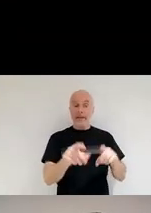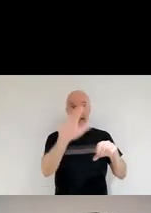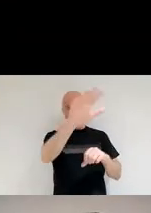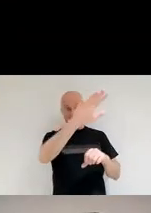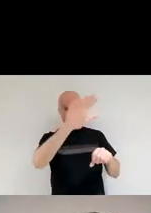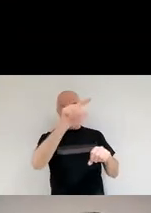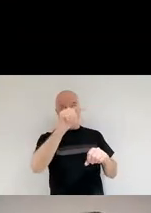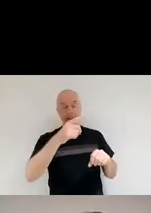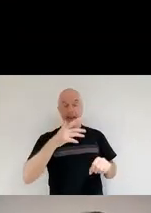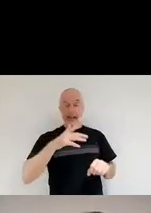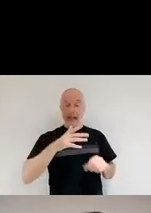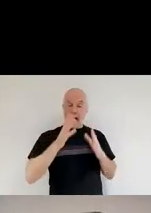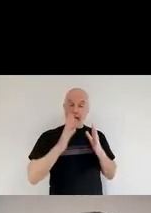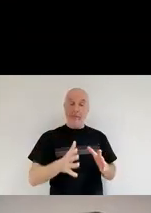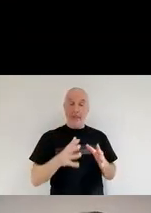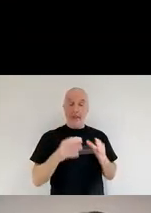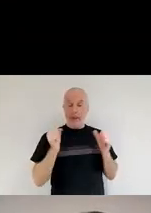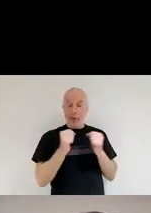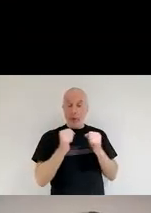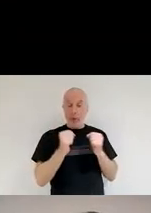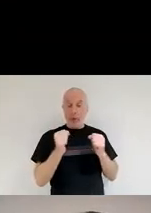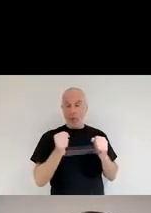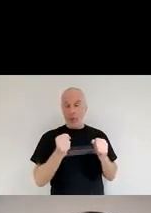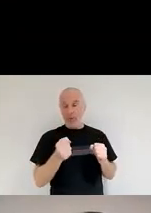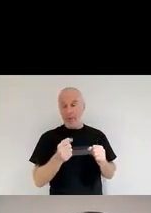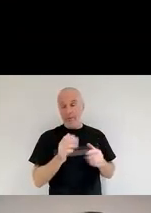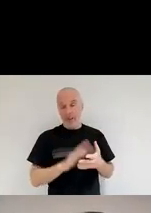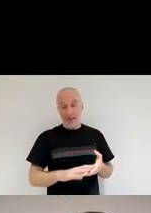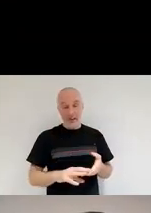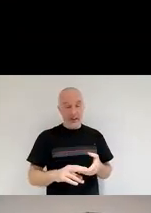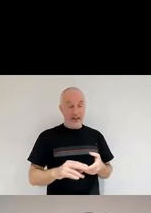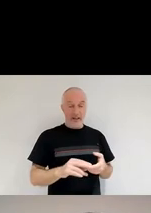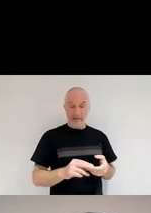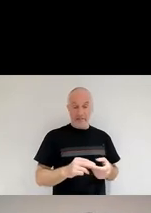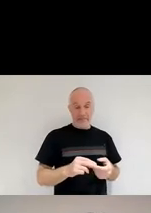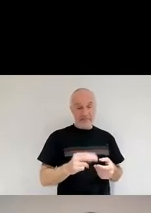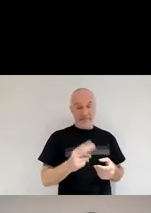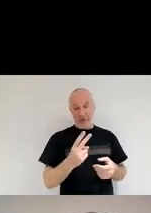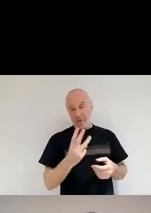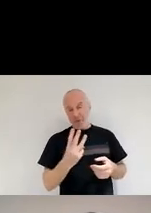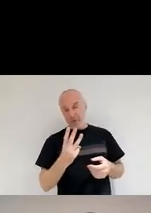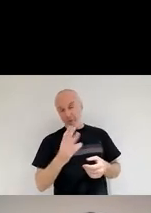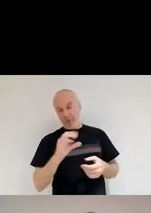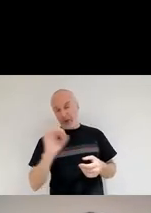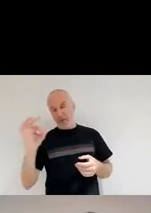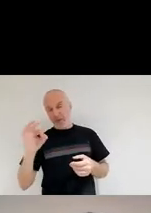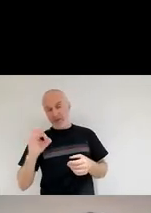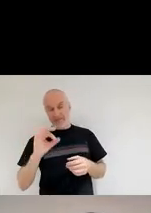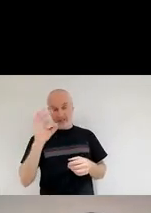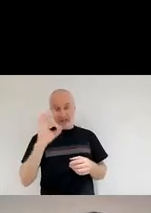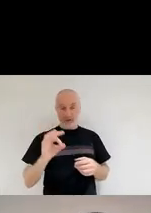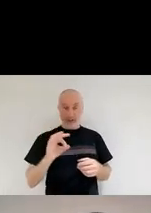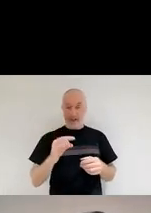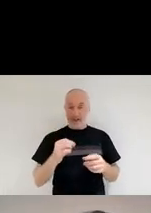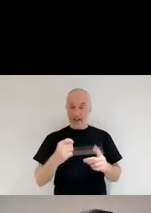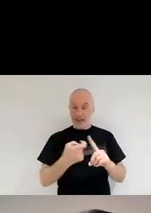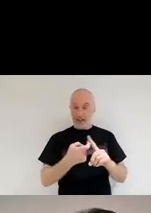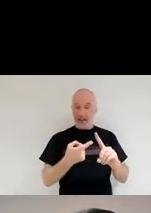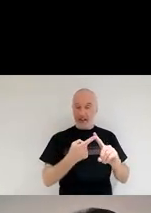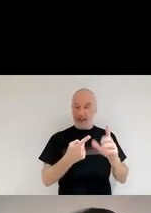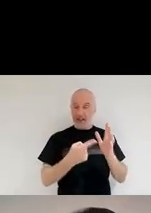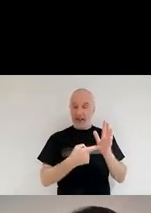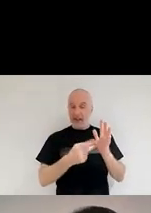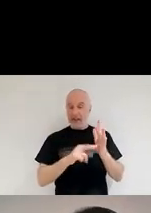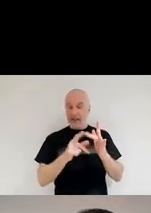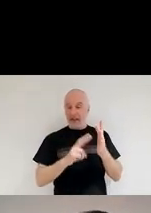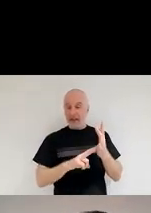talking here about a few hundred degrees Kelvin. So it would be less than zero degrees Celsius. would be really,